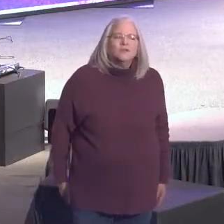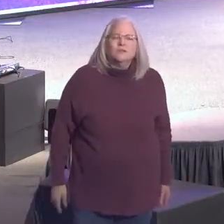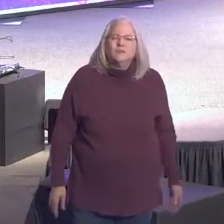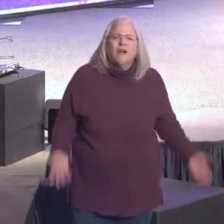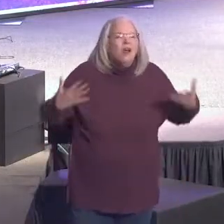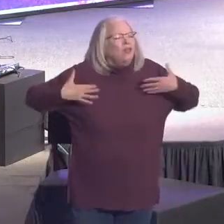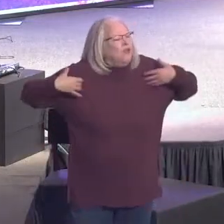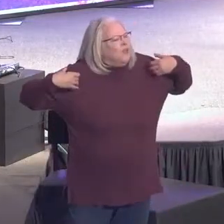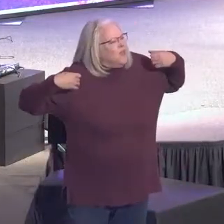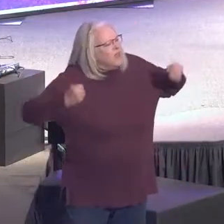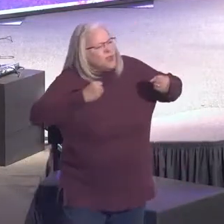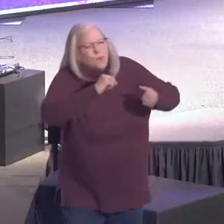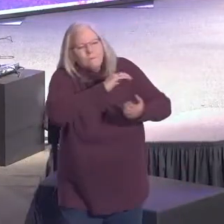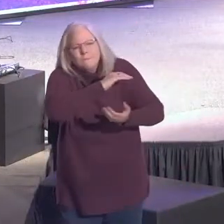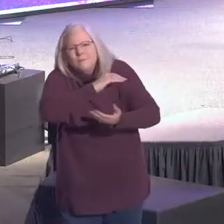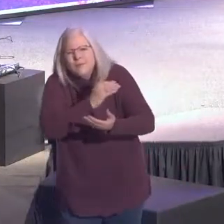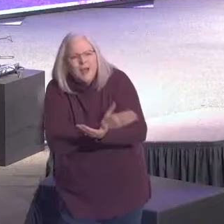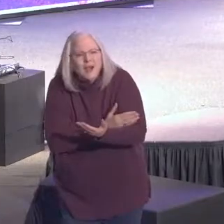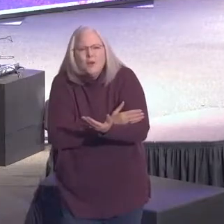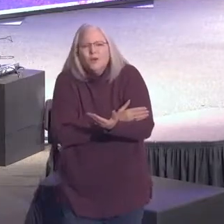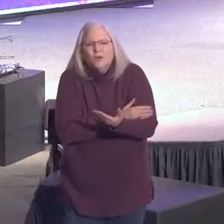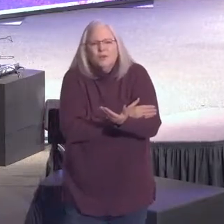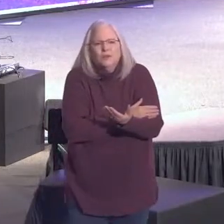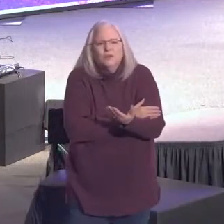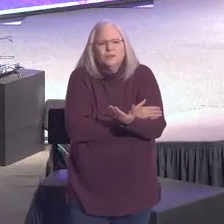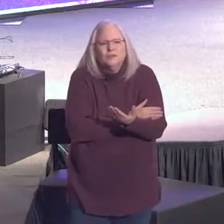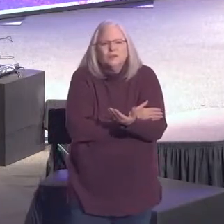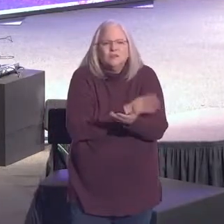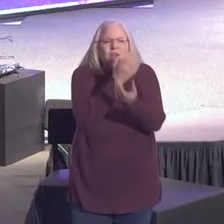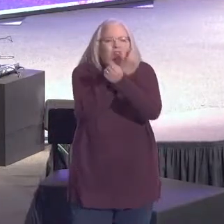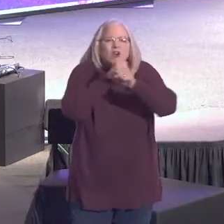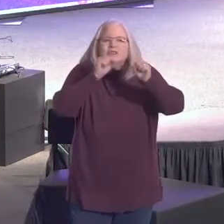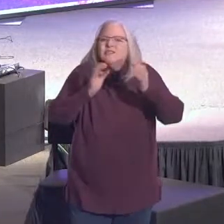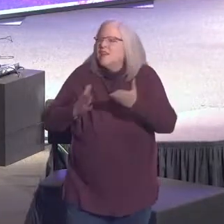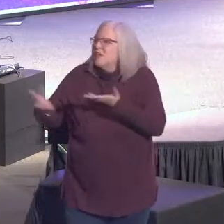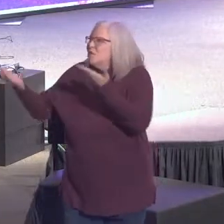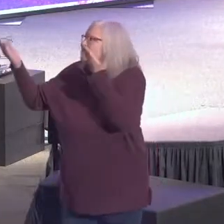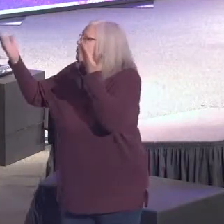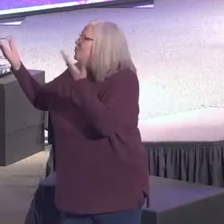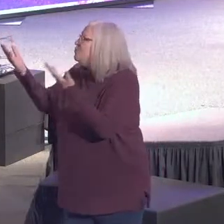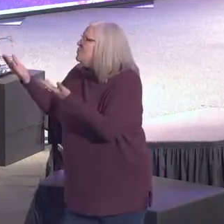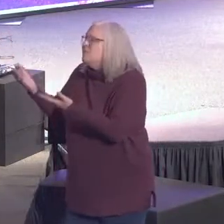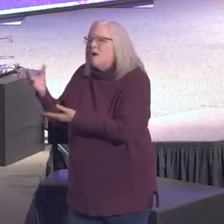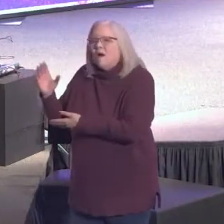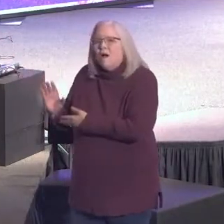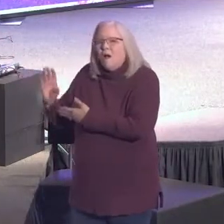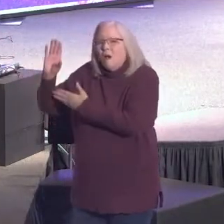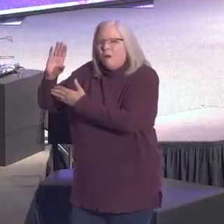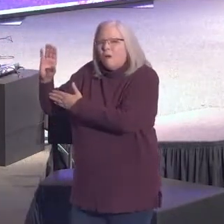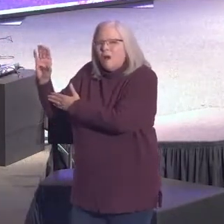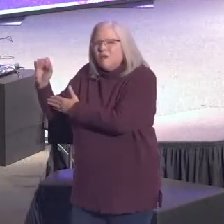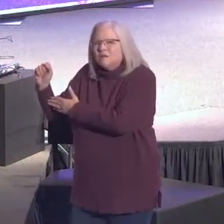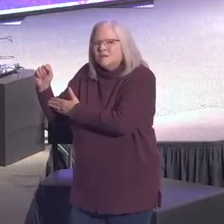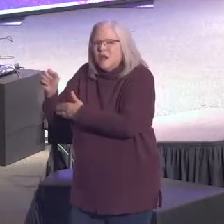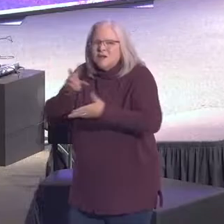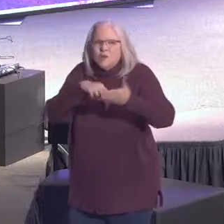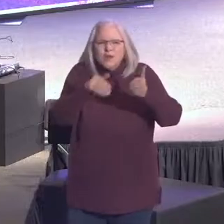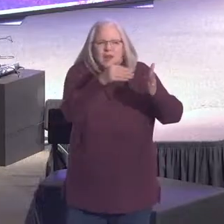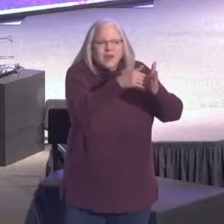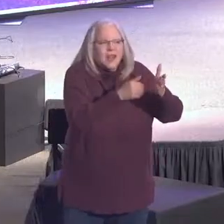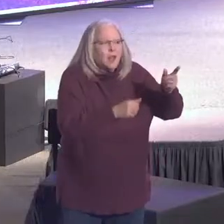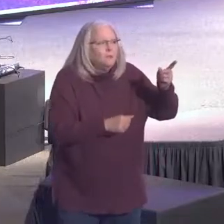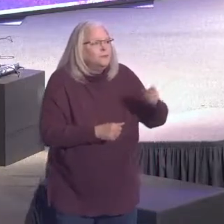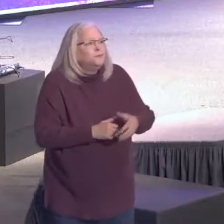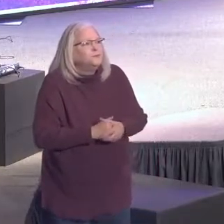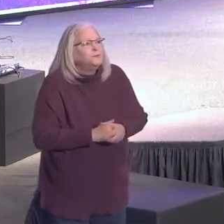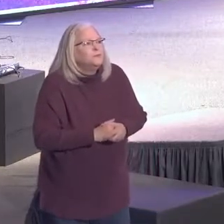The healing power of our savior on a cross. Let me read that scripture one more time. 1 Corinthians 1